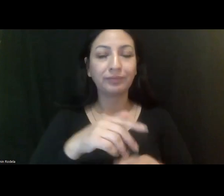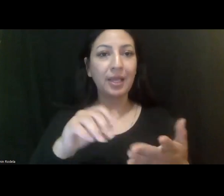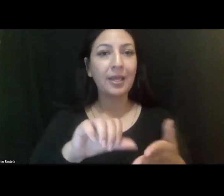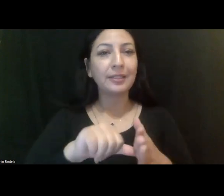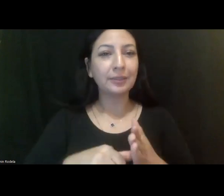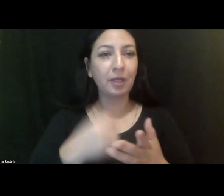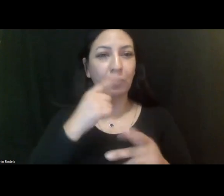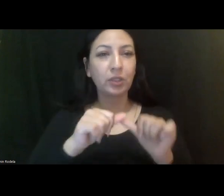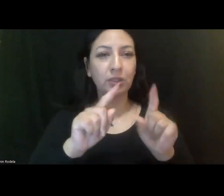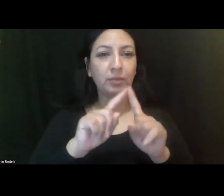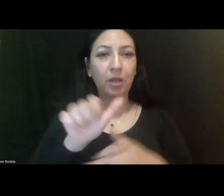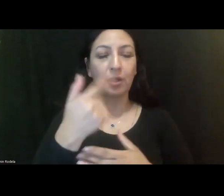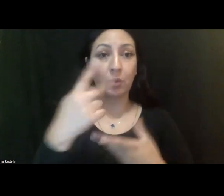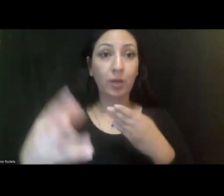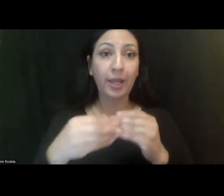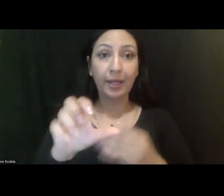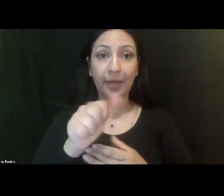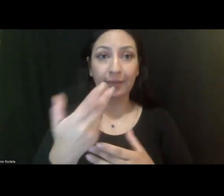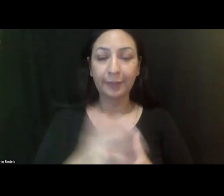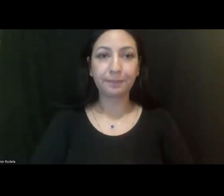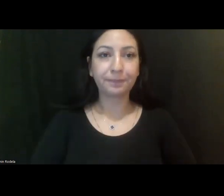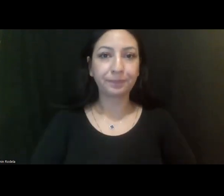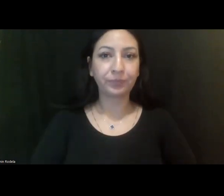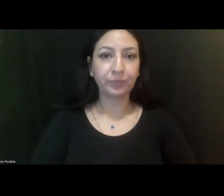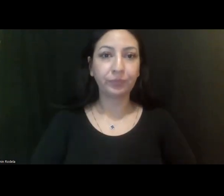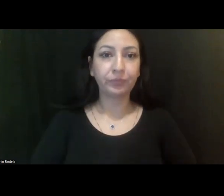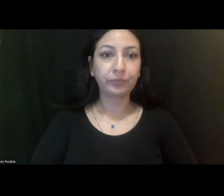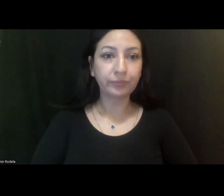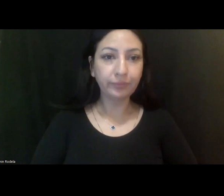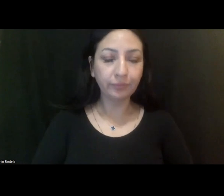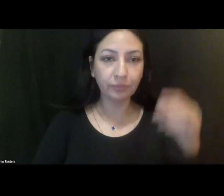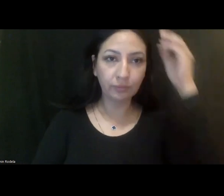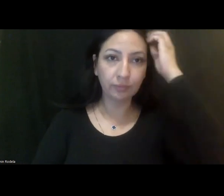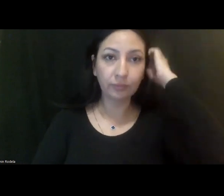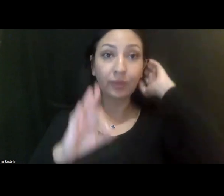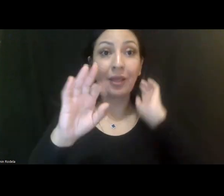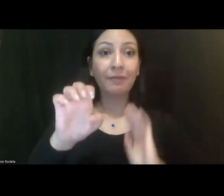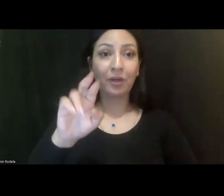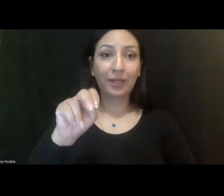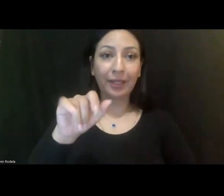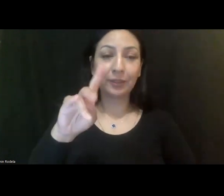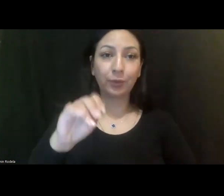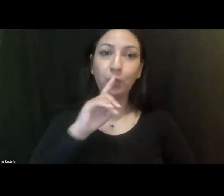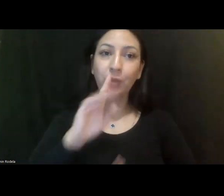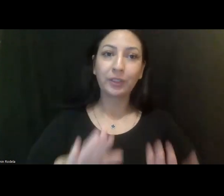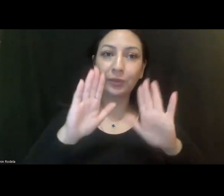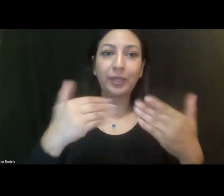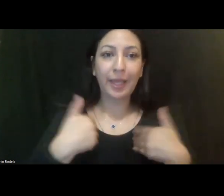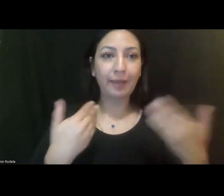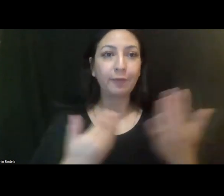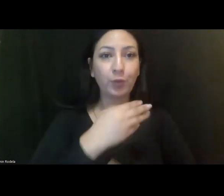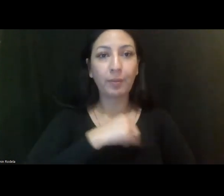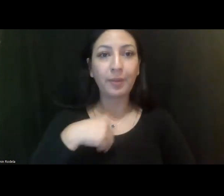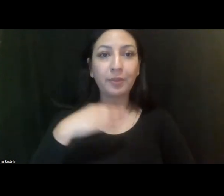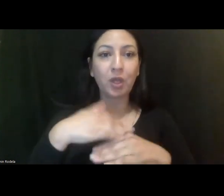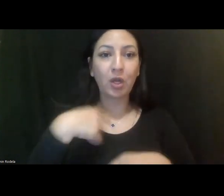But if any of you would like to add anything else. This is Fernando. It's just great to have this new members on our